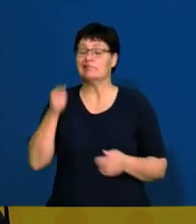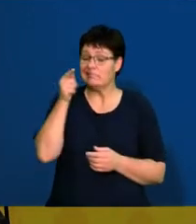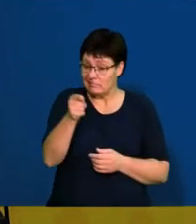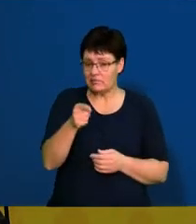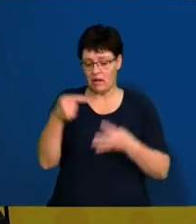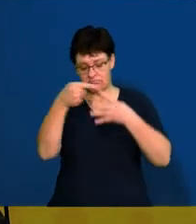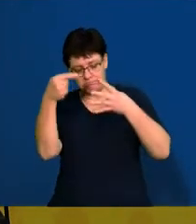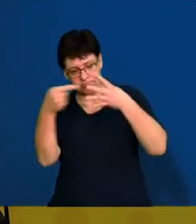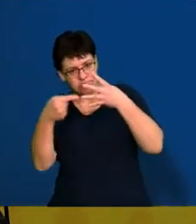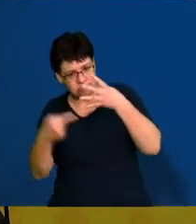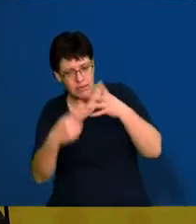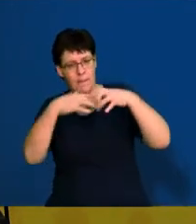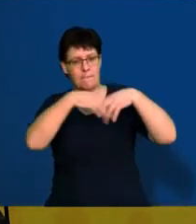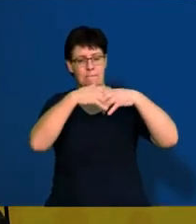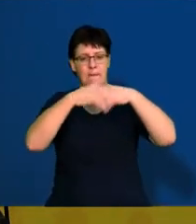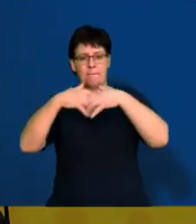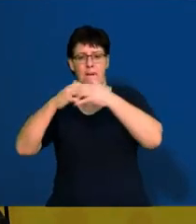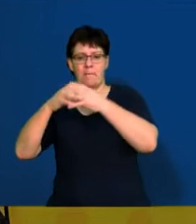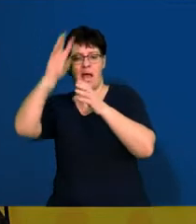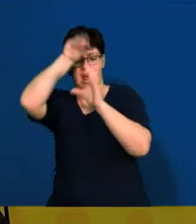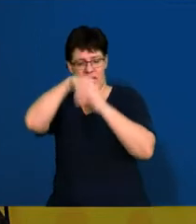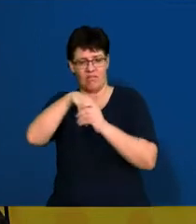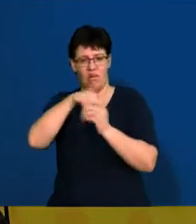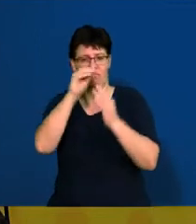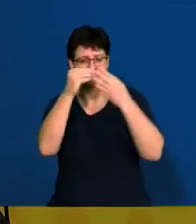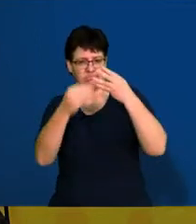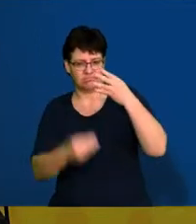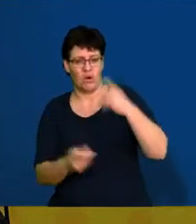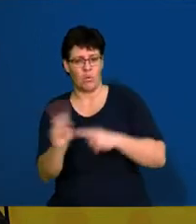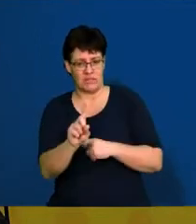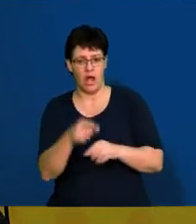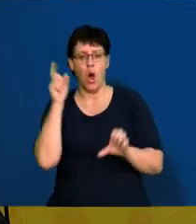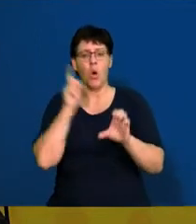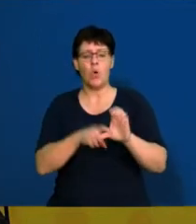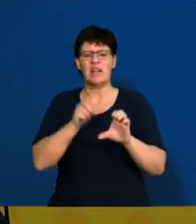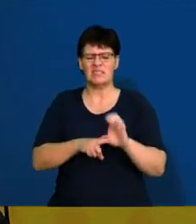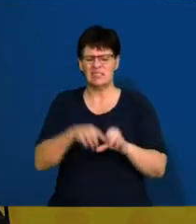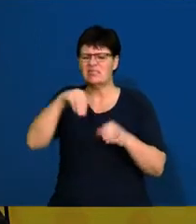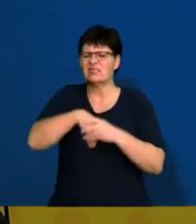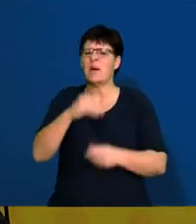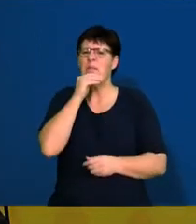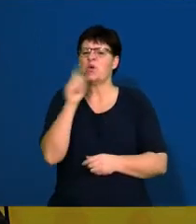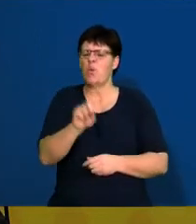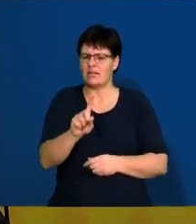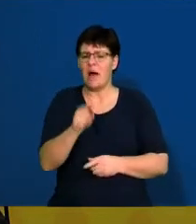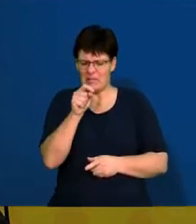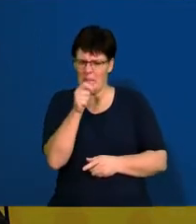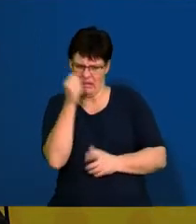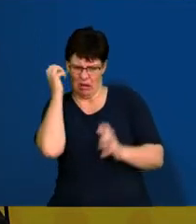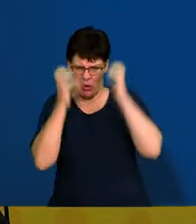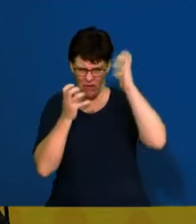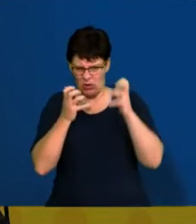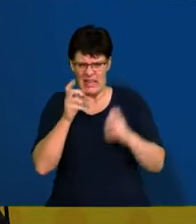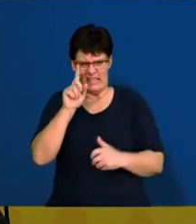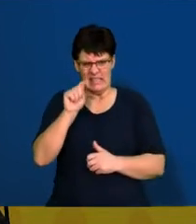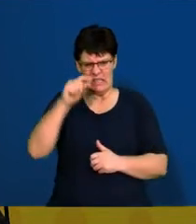all of those elements are made up, as well as know what goes into quality. It's quite a confusing section.